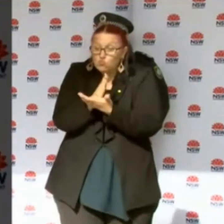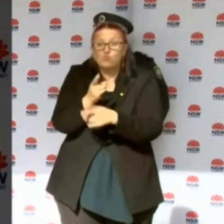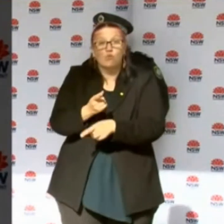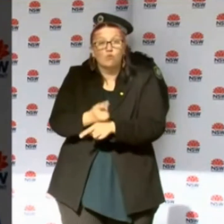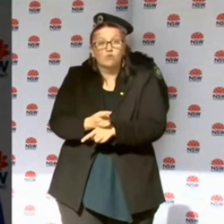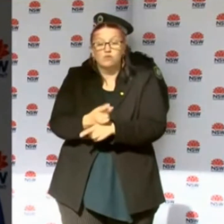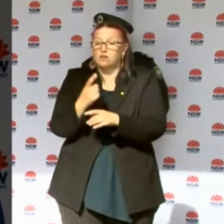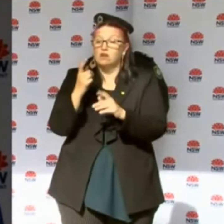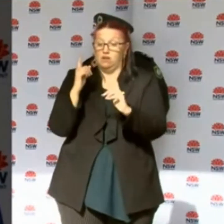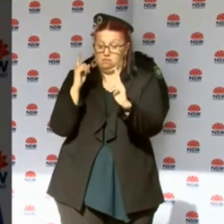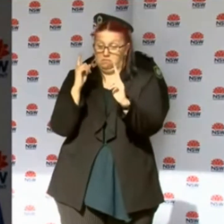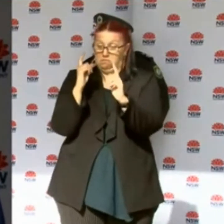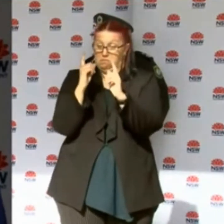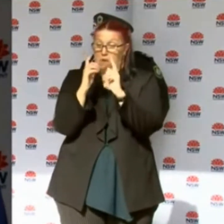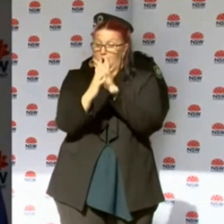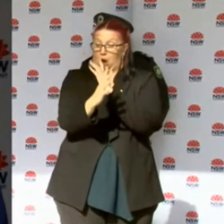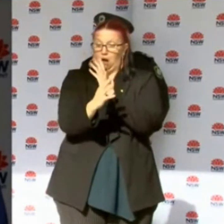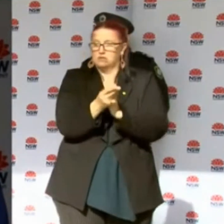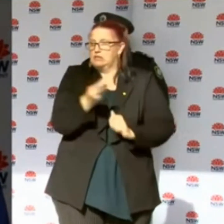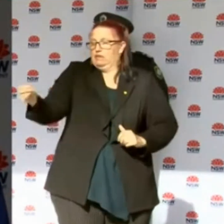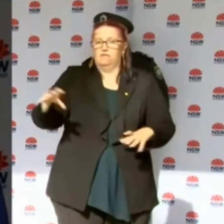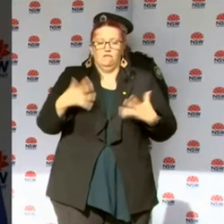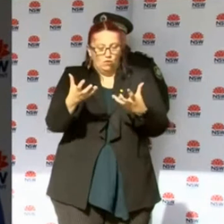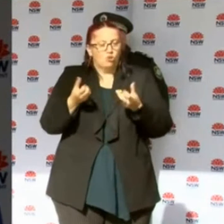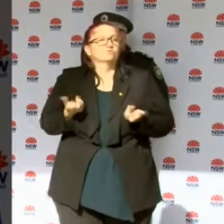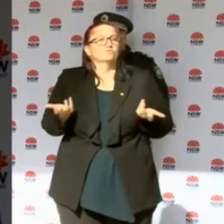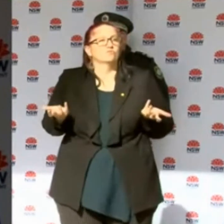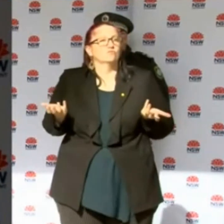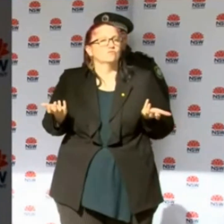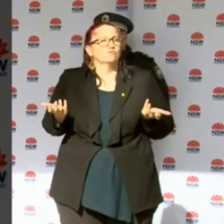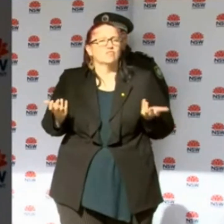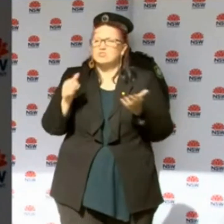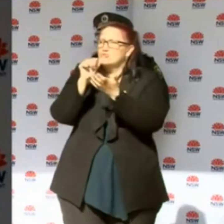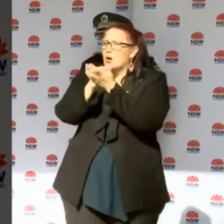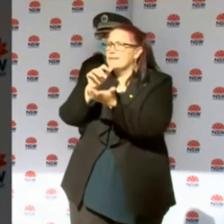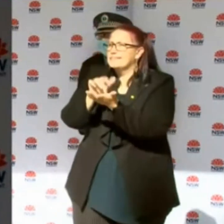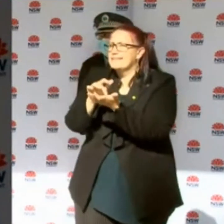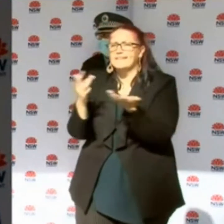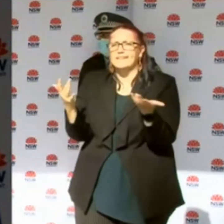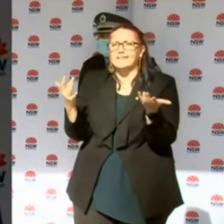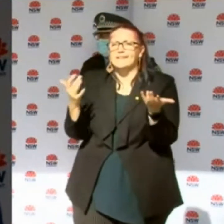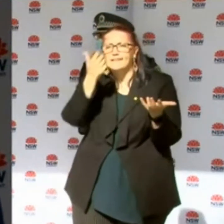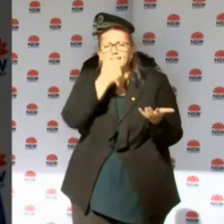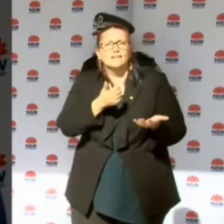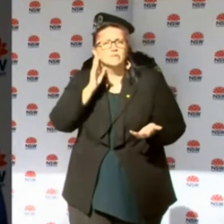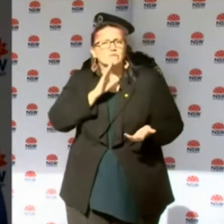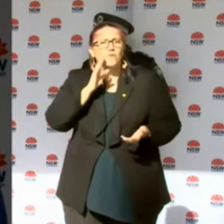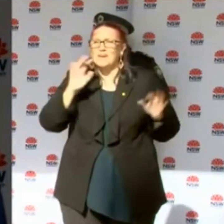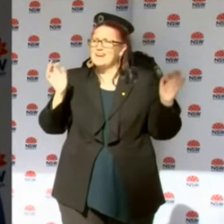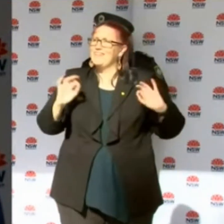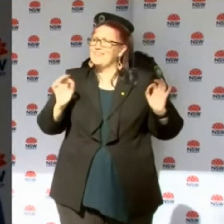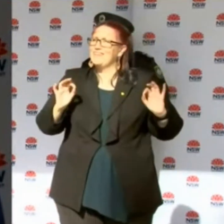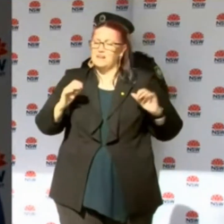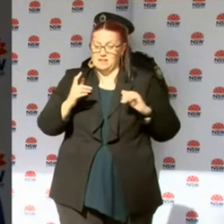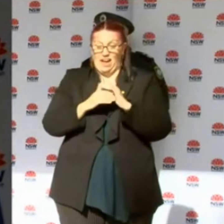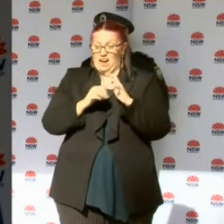more frequent to see those transmissions occurring in retail settings, which is probably, we have seen it to